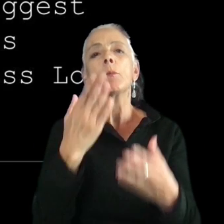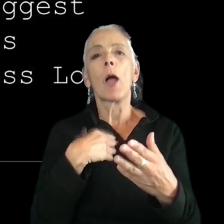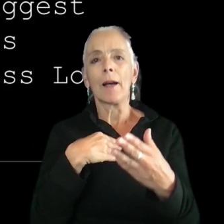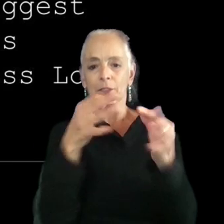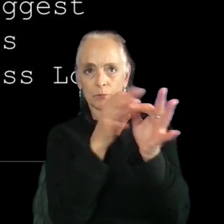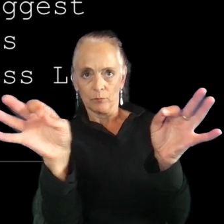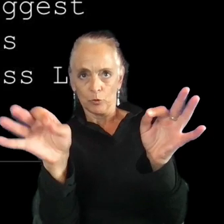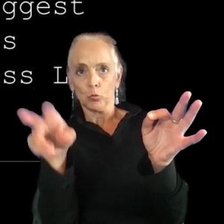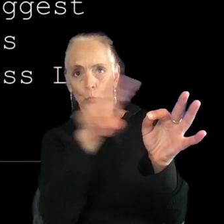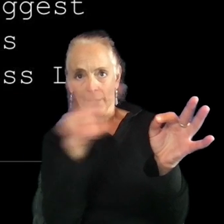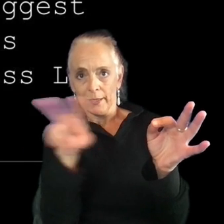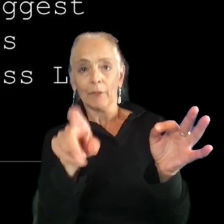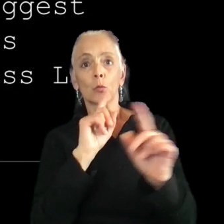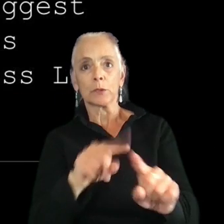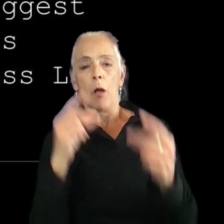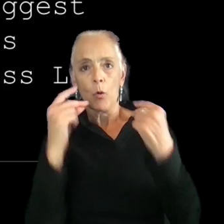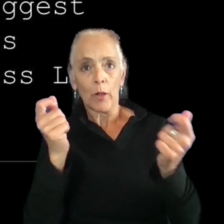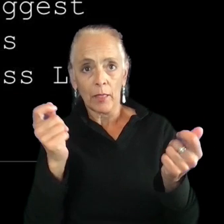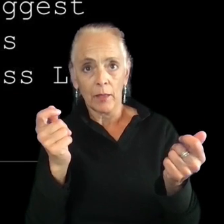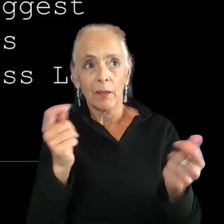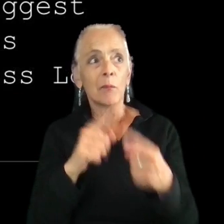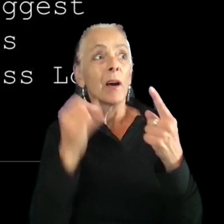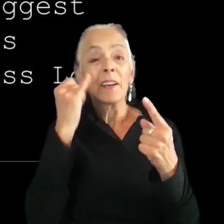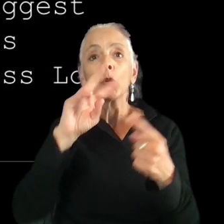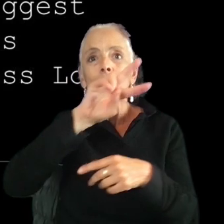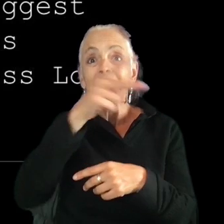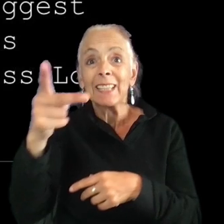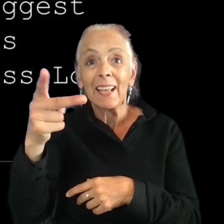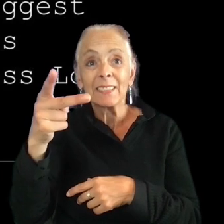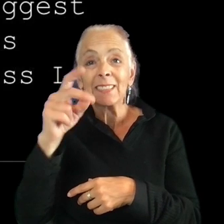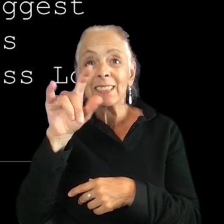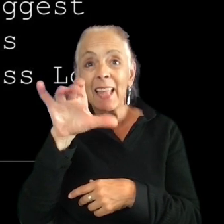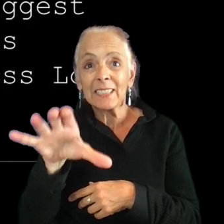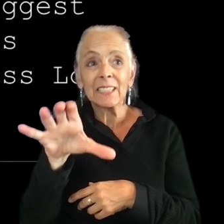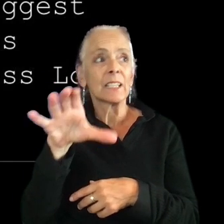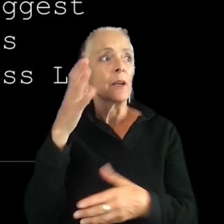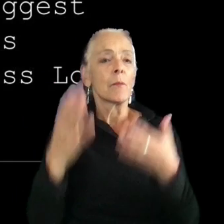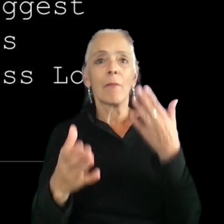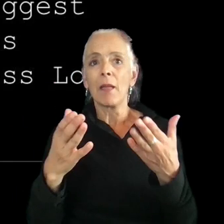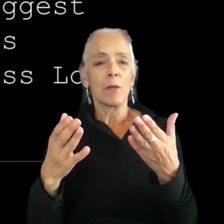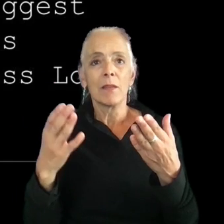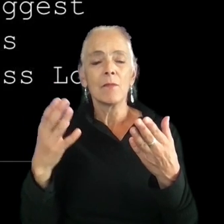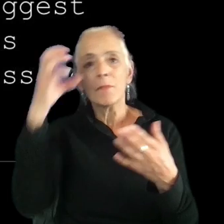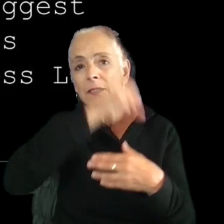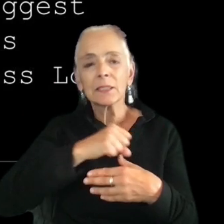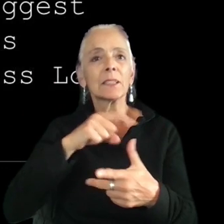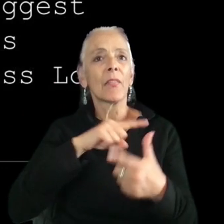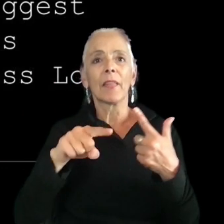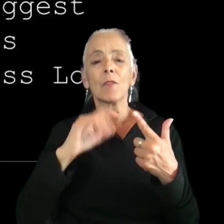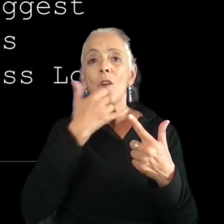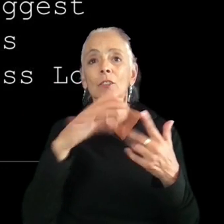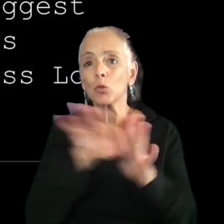that you're reading, and you have to respond quickly. Well, if you're dyslexic, you may have messed that up. And now you've the wrong choice, and now you're dead. That was it,